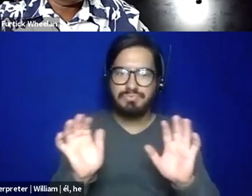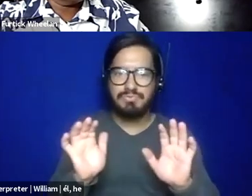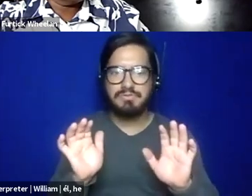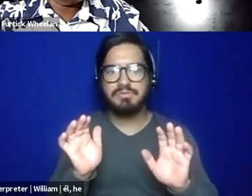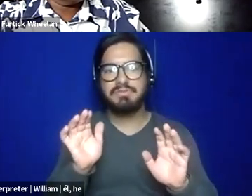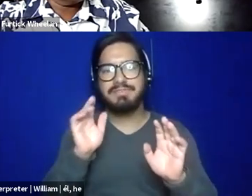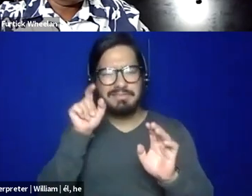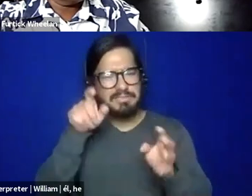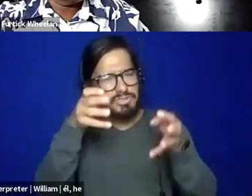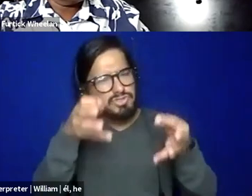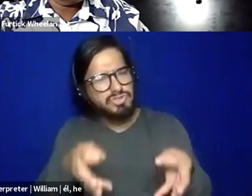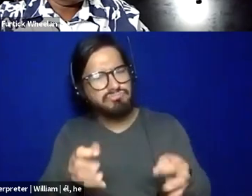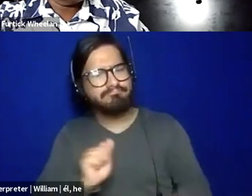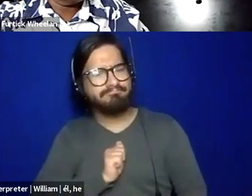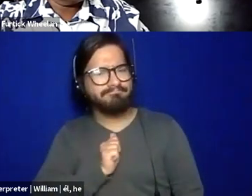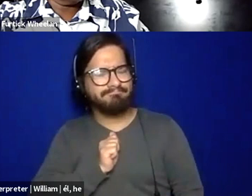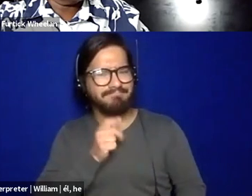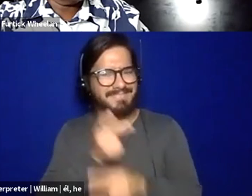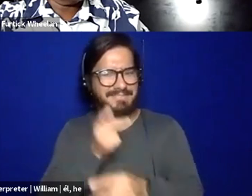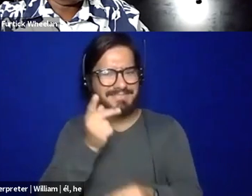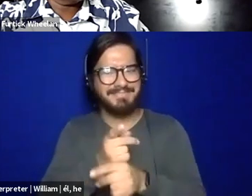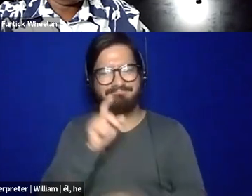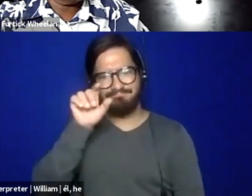comfortable, um, with myself in those moments.